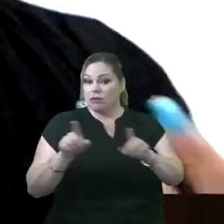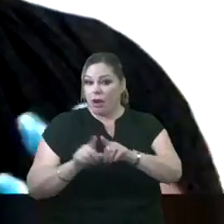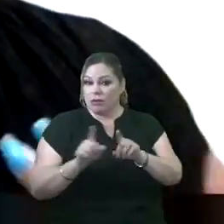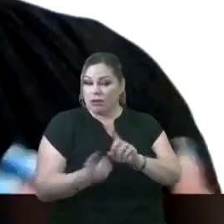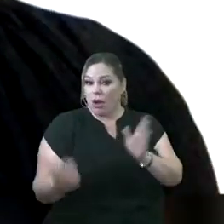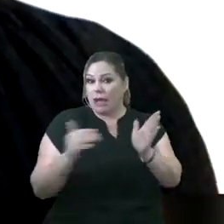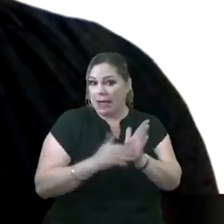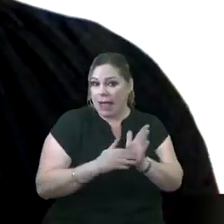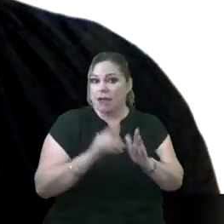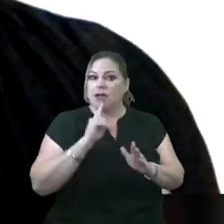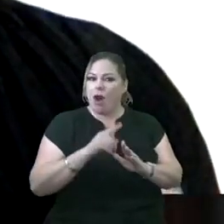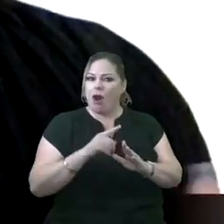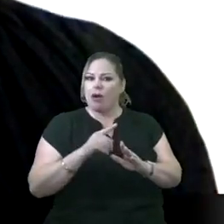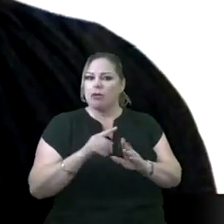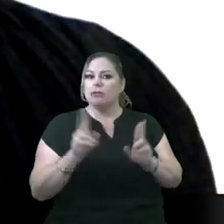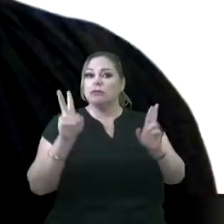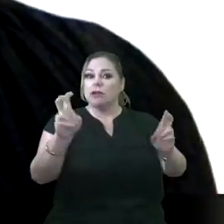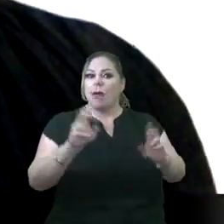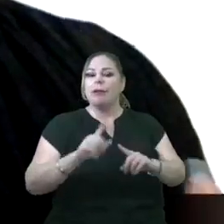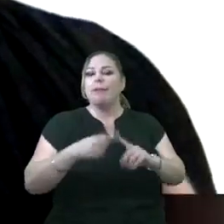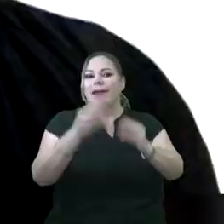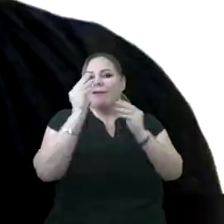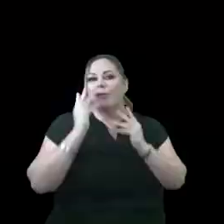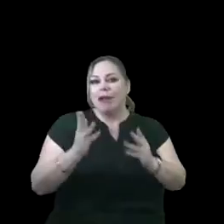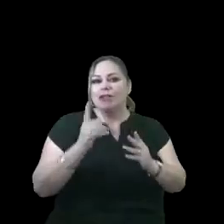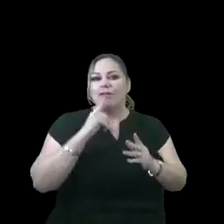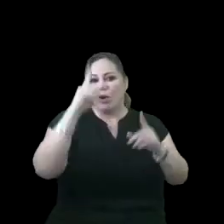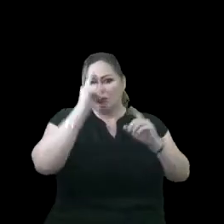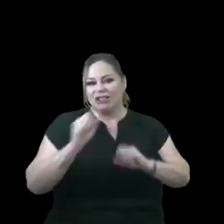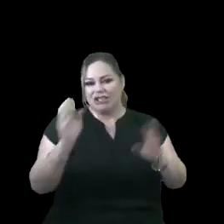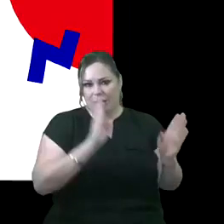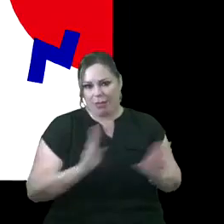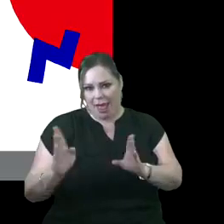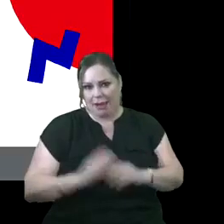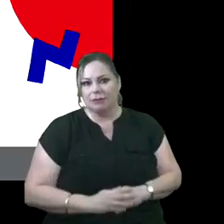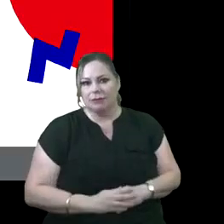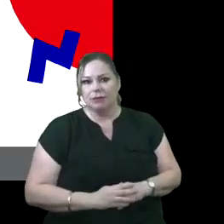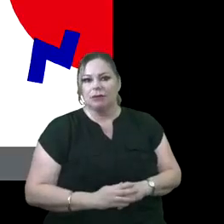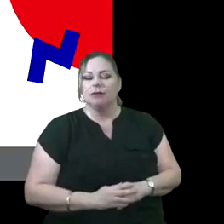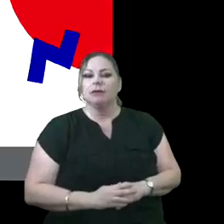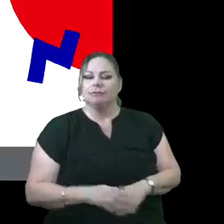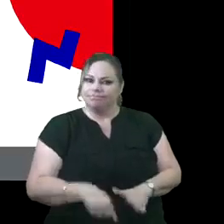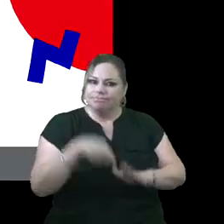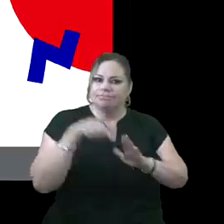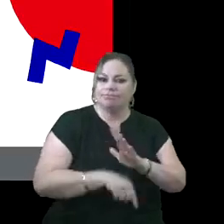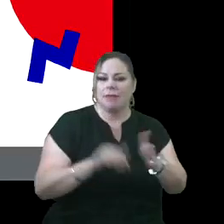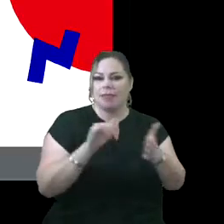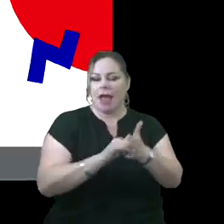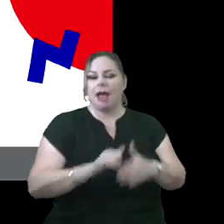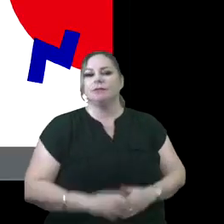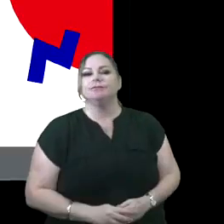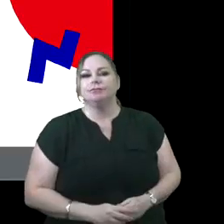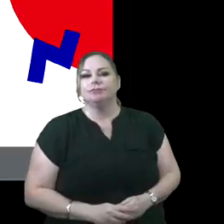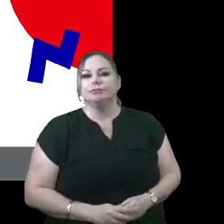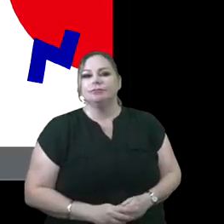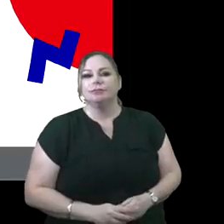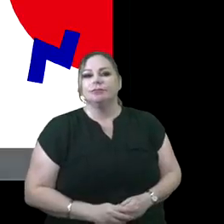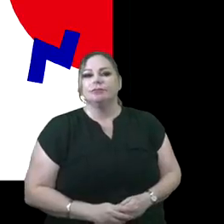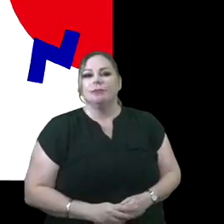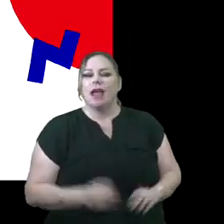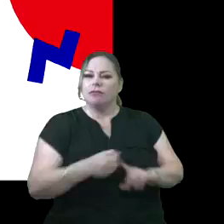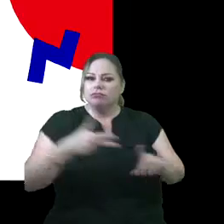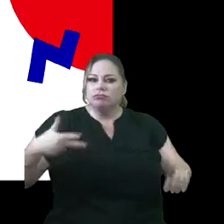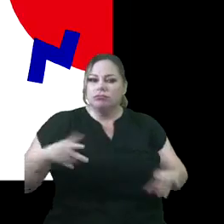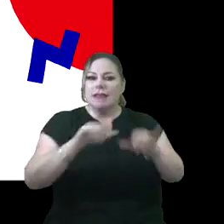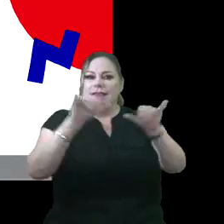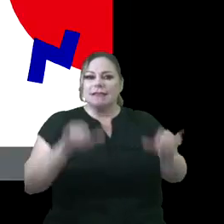be around the information for the strategic plan, really talking about that and really talking further through the